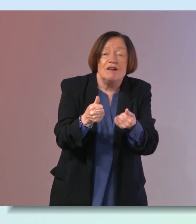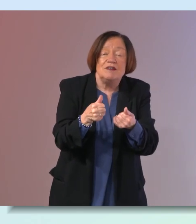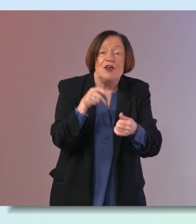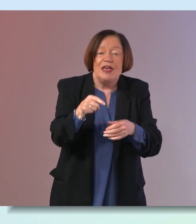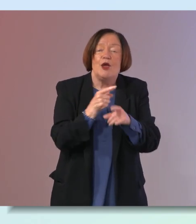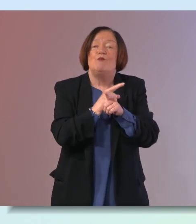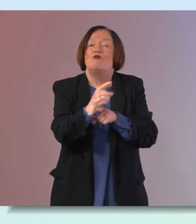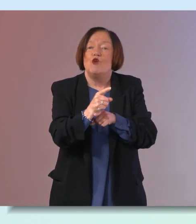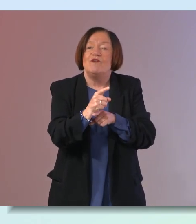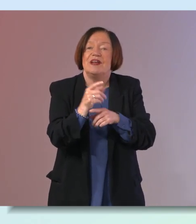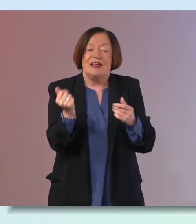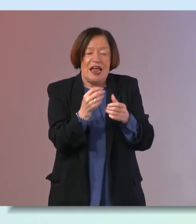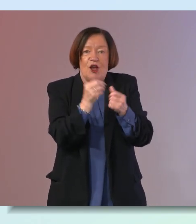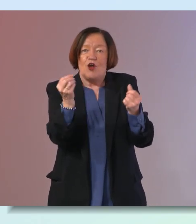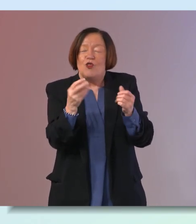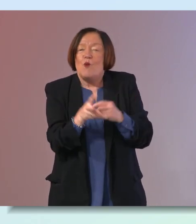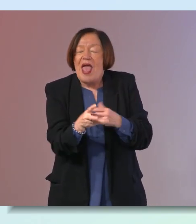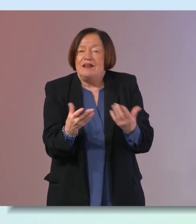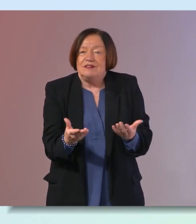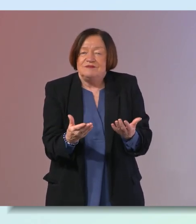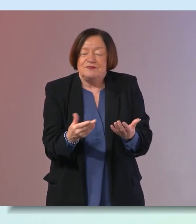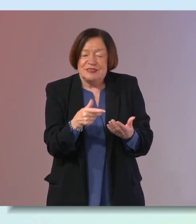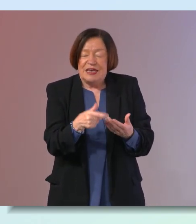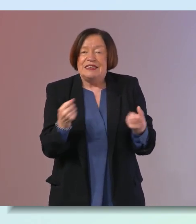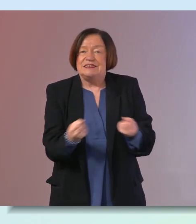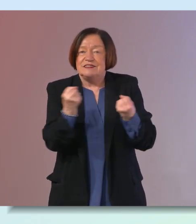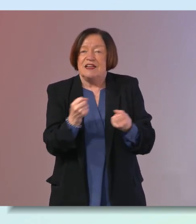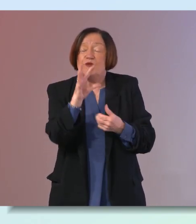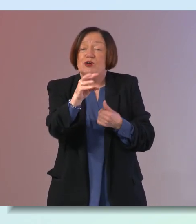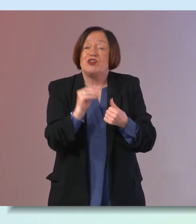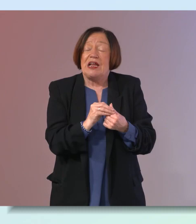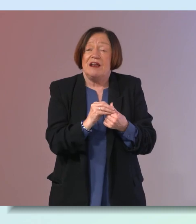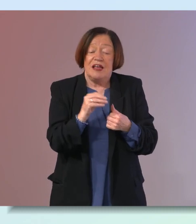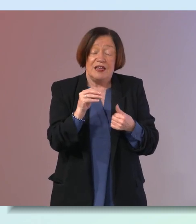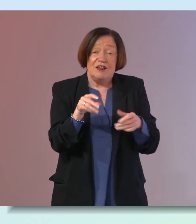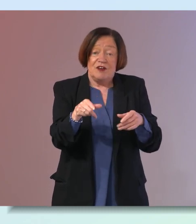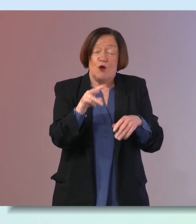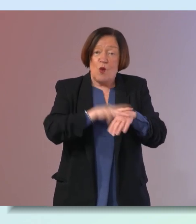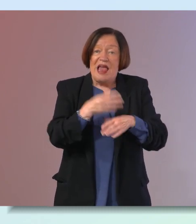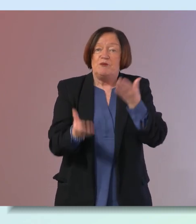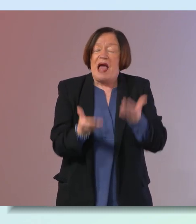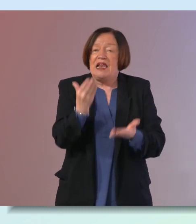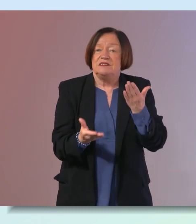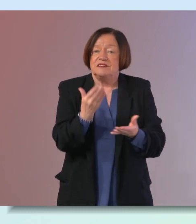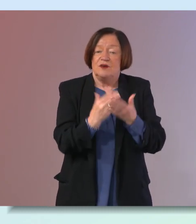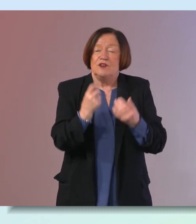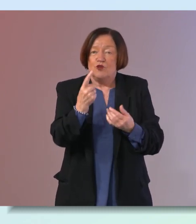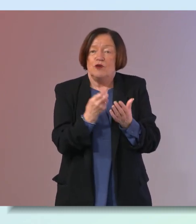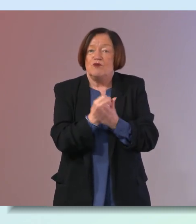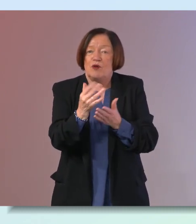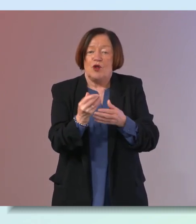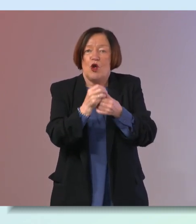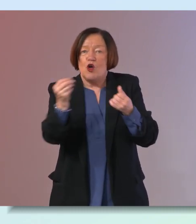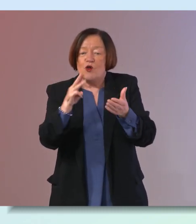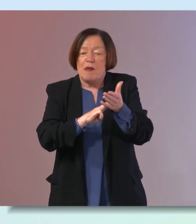improving in any significant way that's an indicator and particularly as well balanced with someone describing other